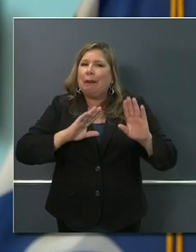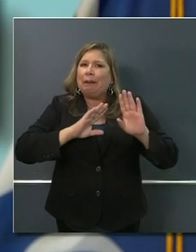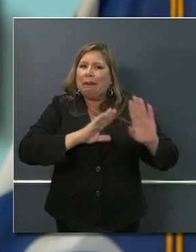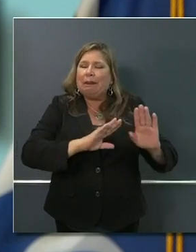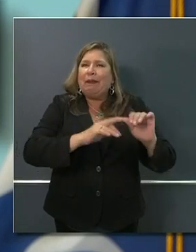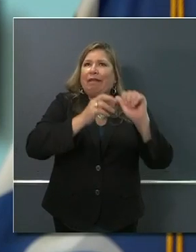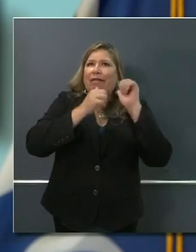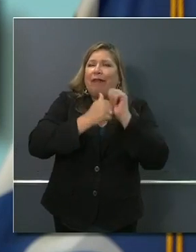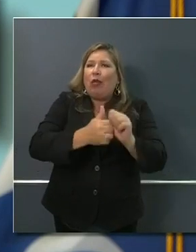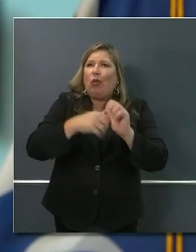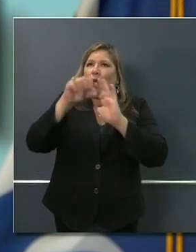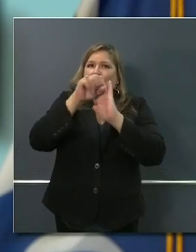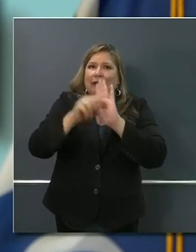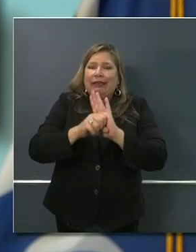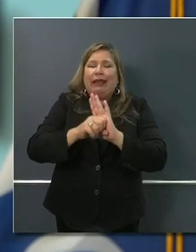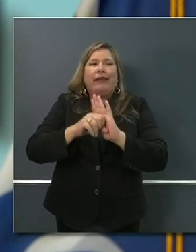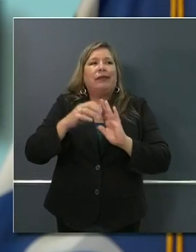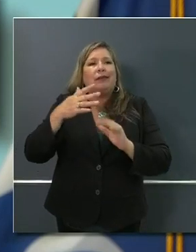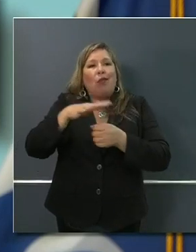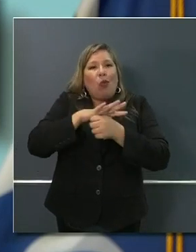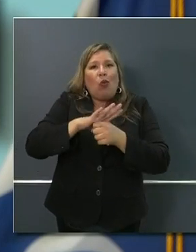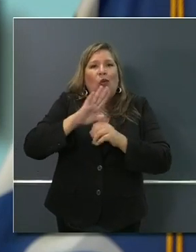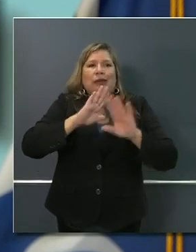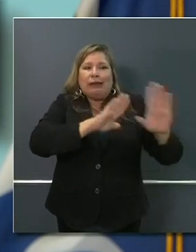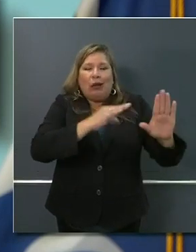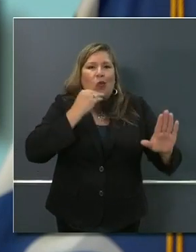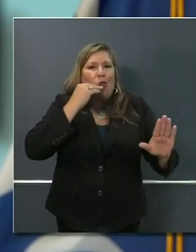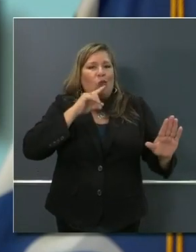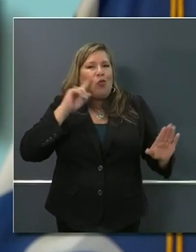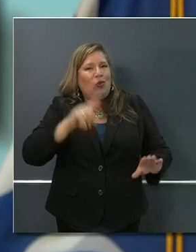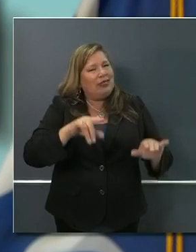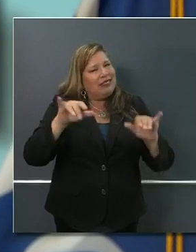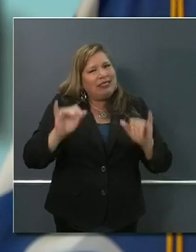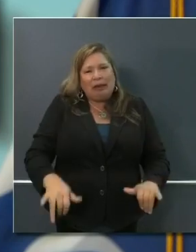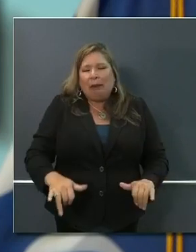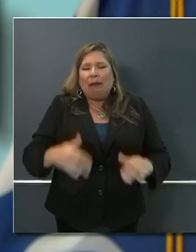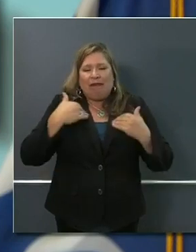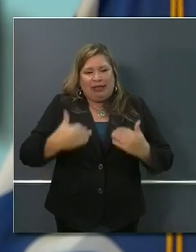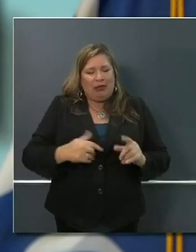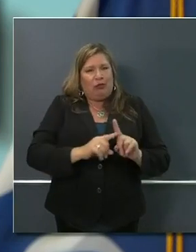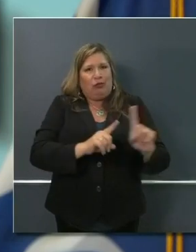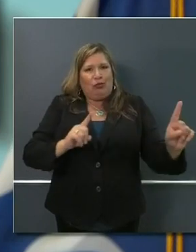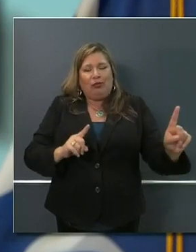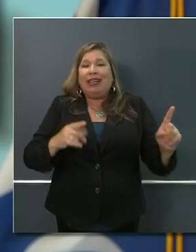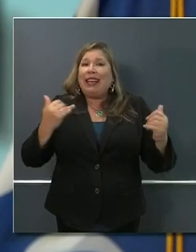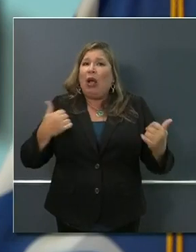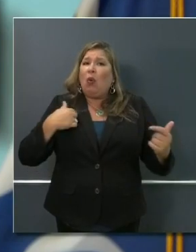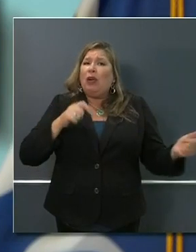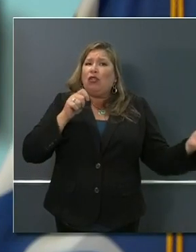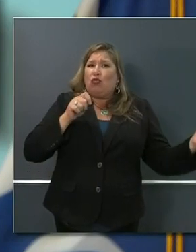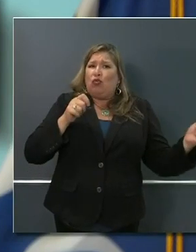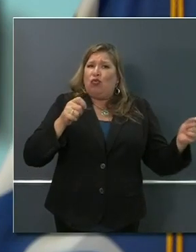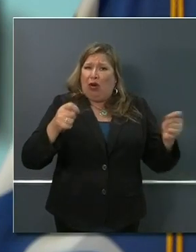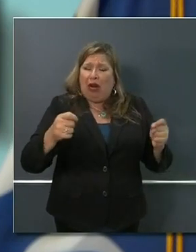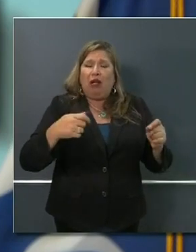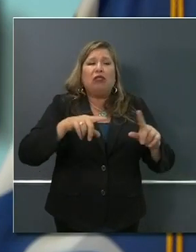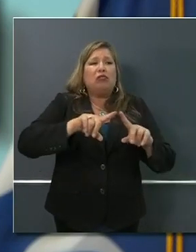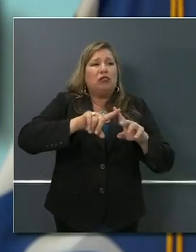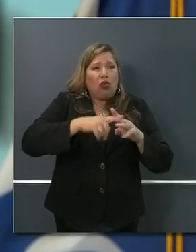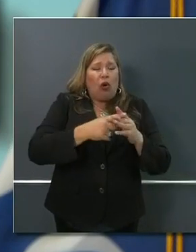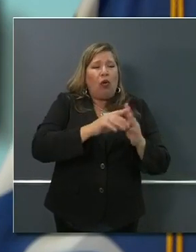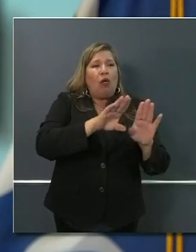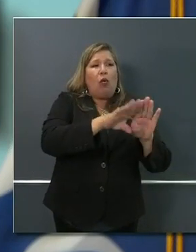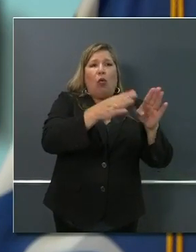state stay-at-home orders. We are in a period of transition, of modification. We're in a period of iteration between